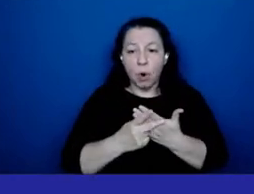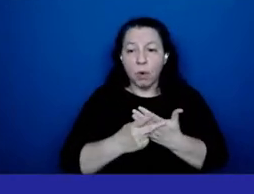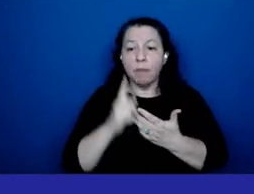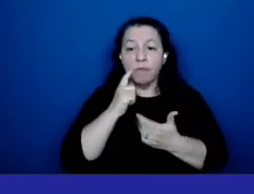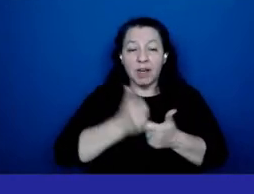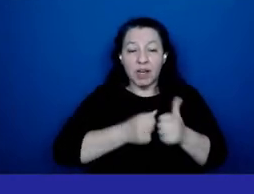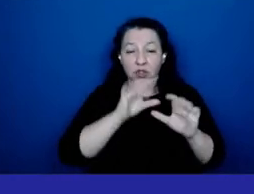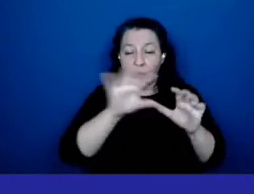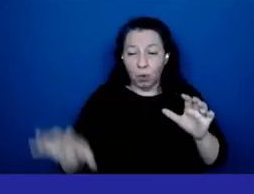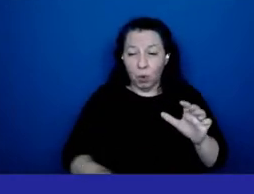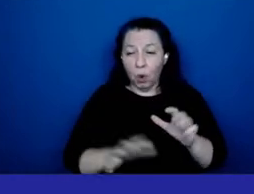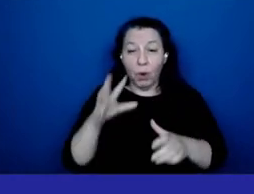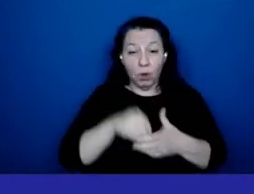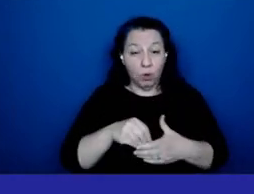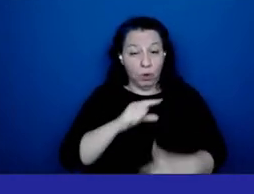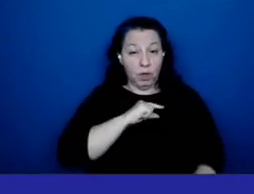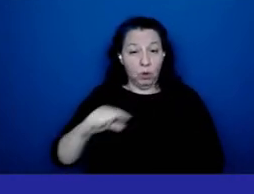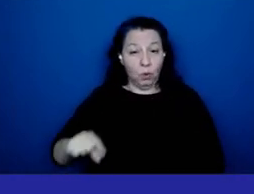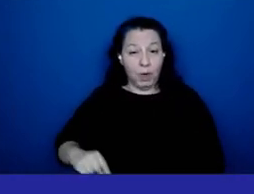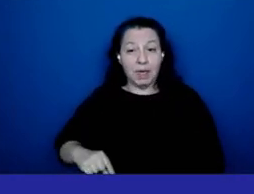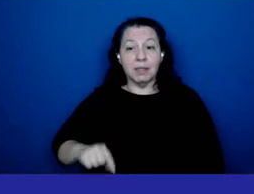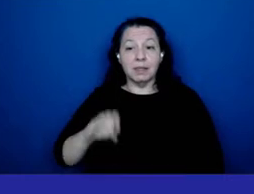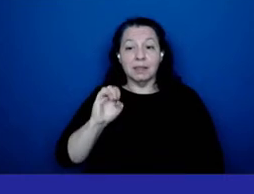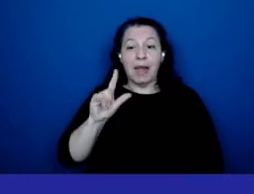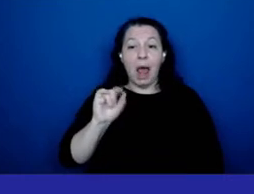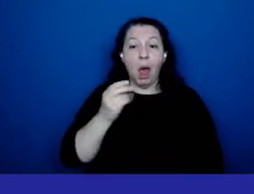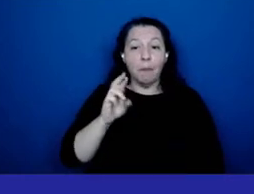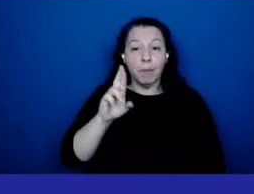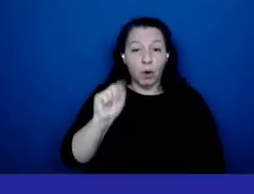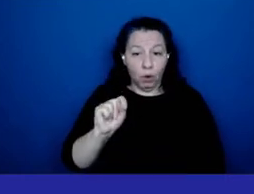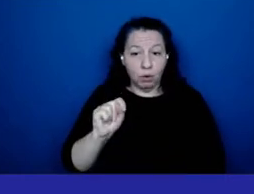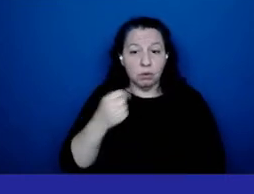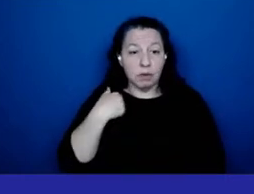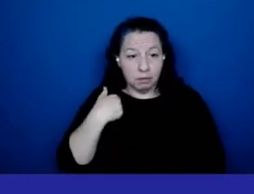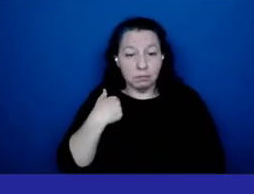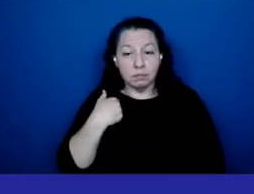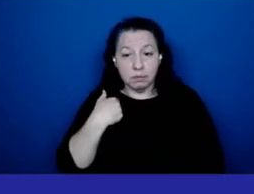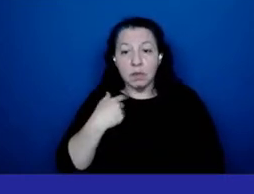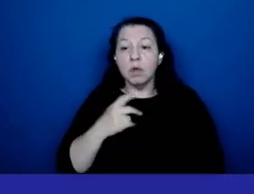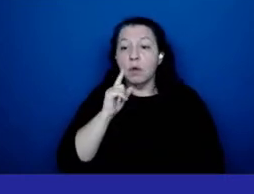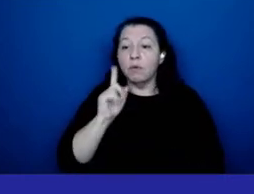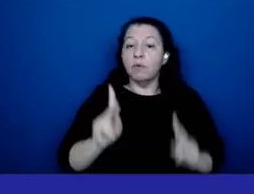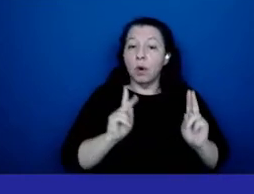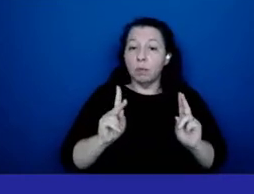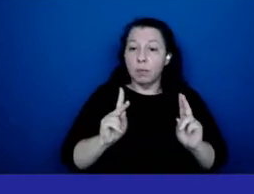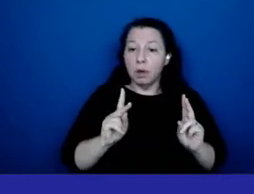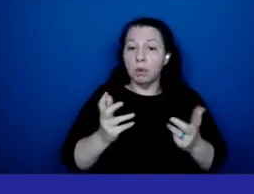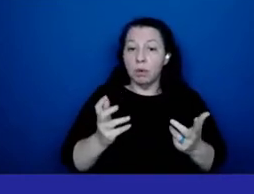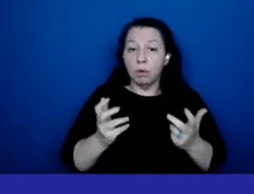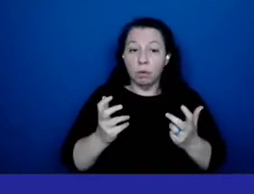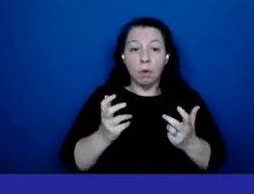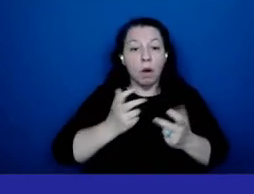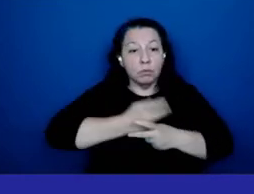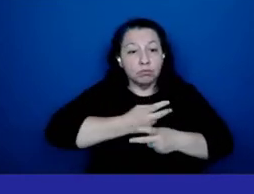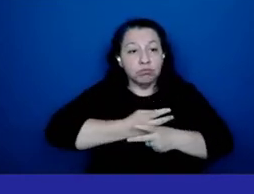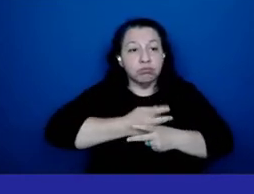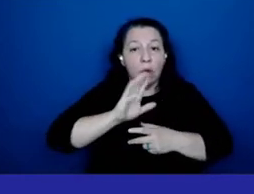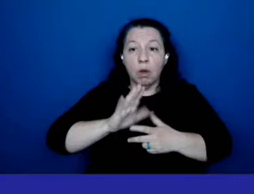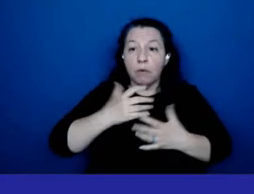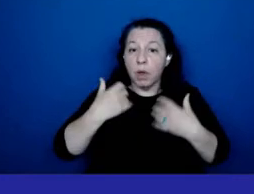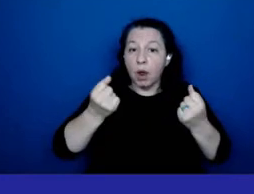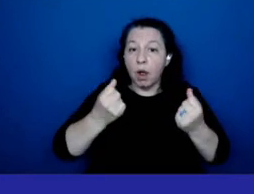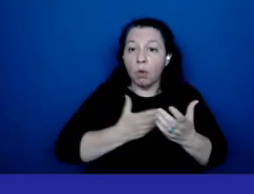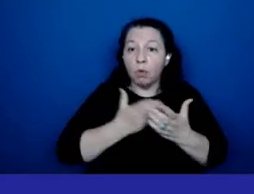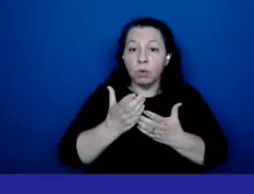including queens at elmhurst so that people want to uh care for their health through a